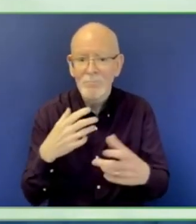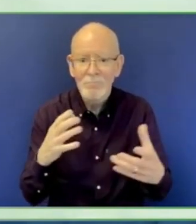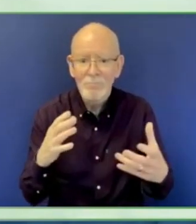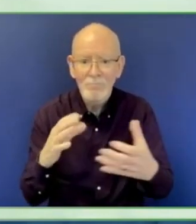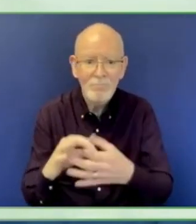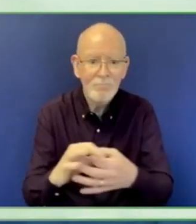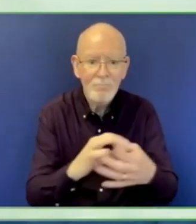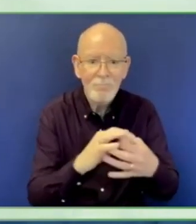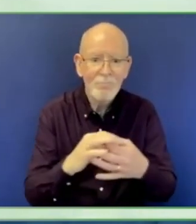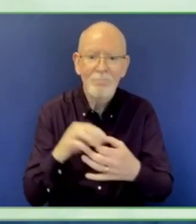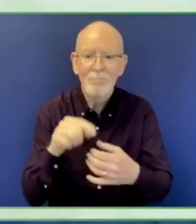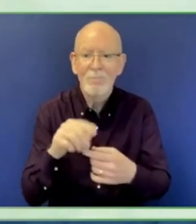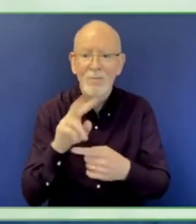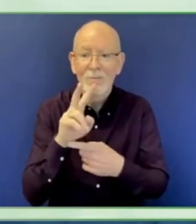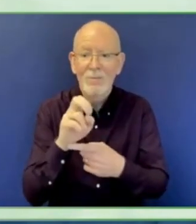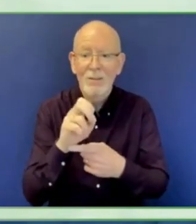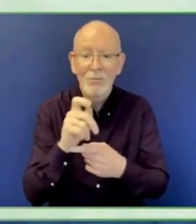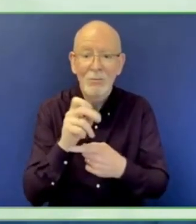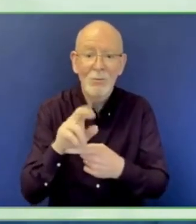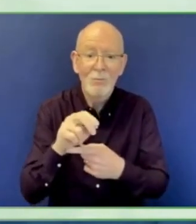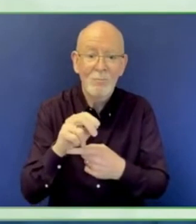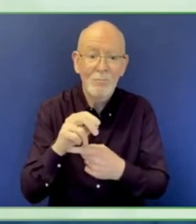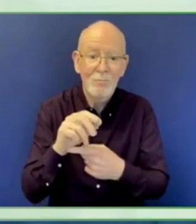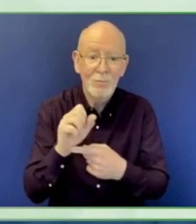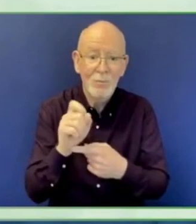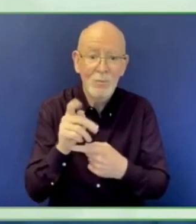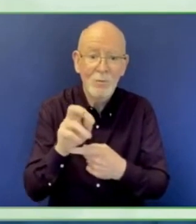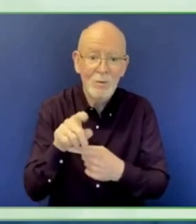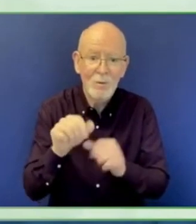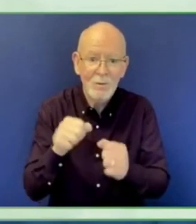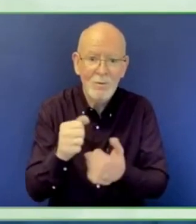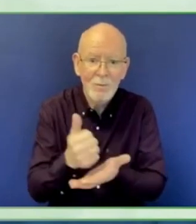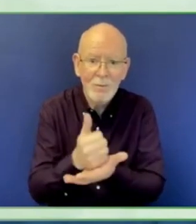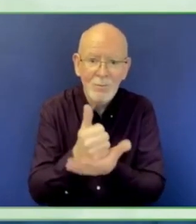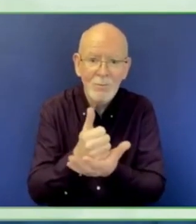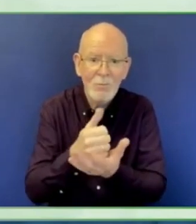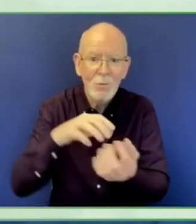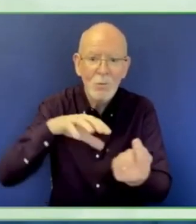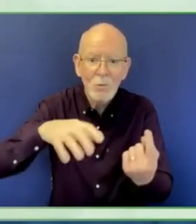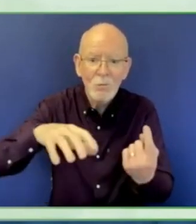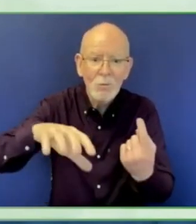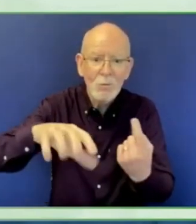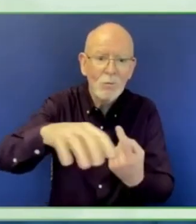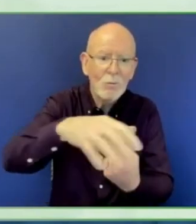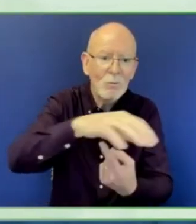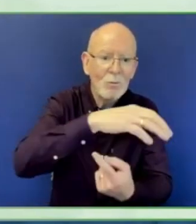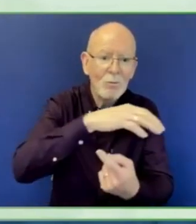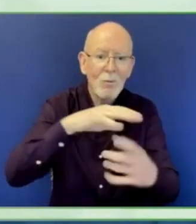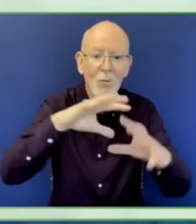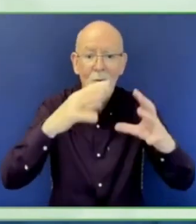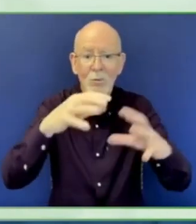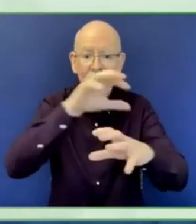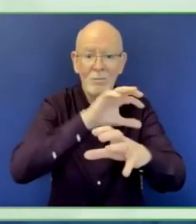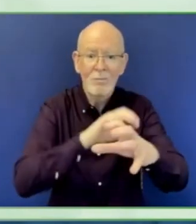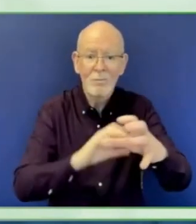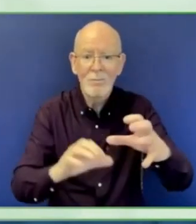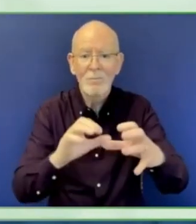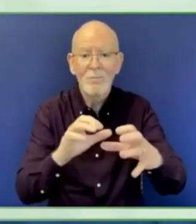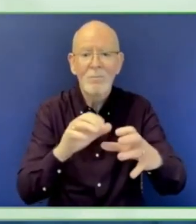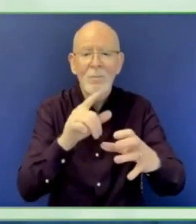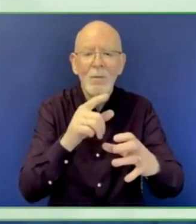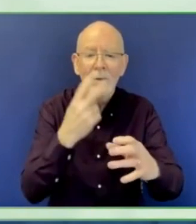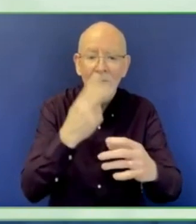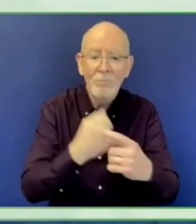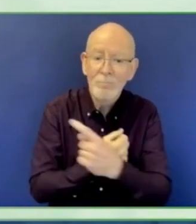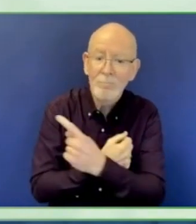absolutely great people. They had this idea for eyeglasses that would fit an African face better, that would be African designed. However, their technology